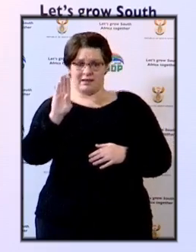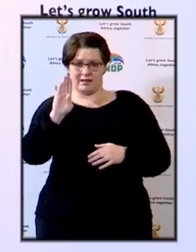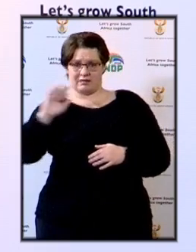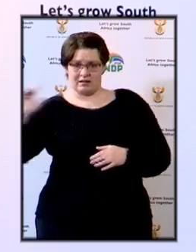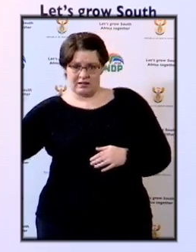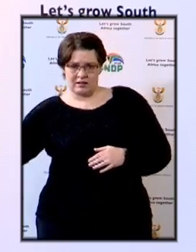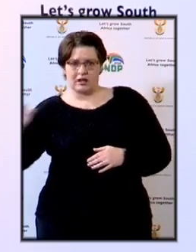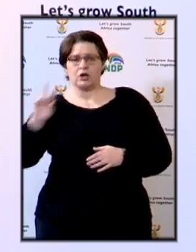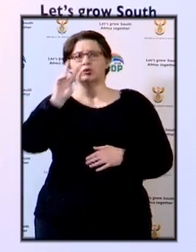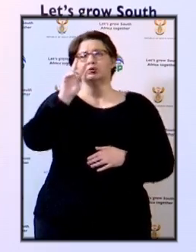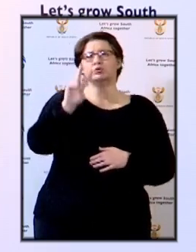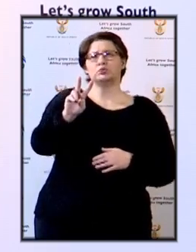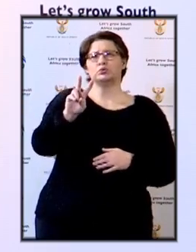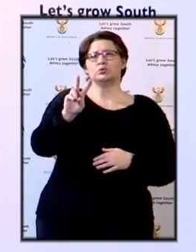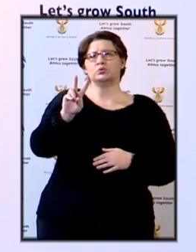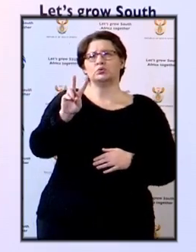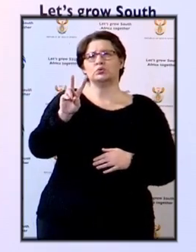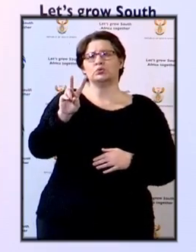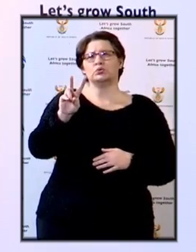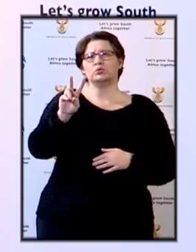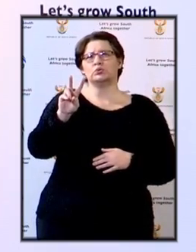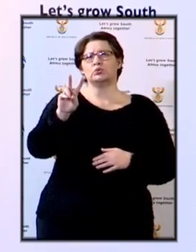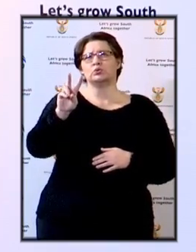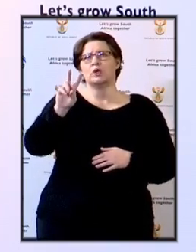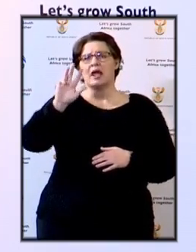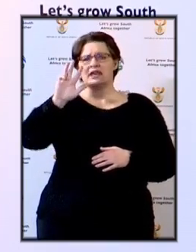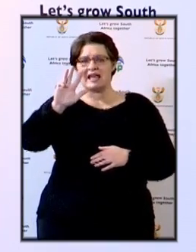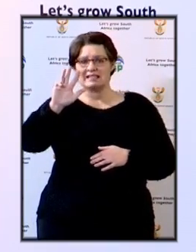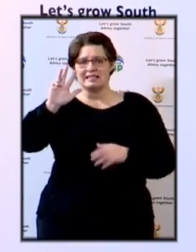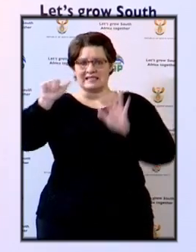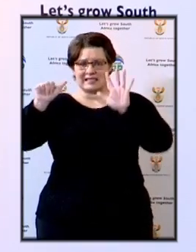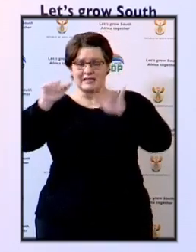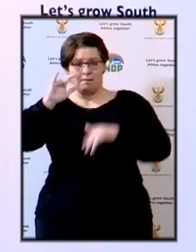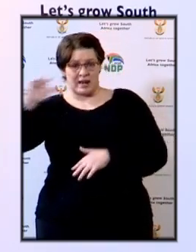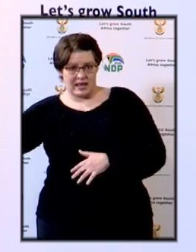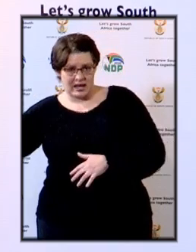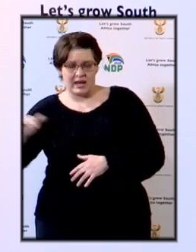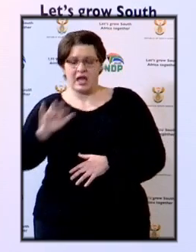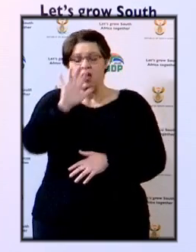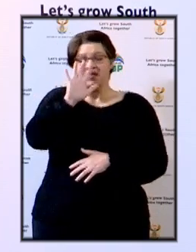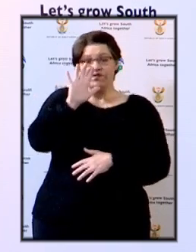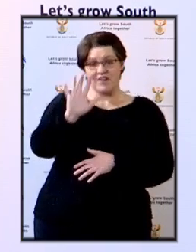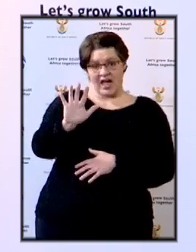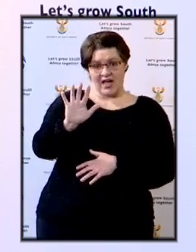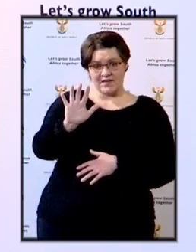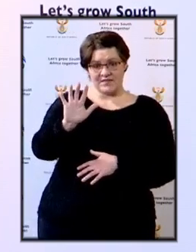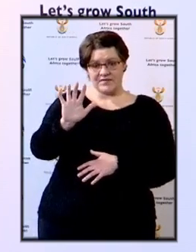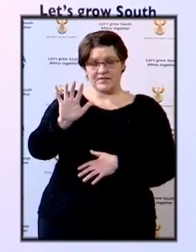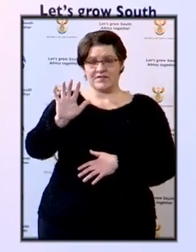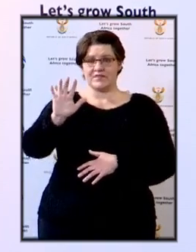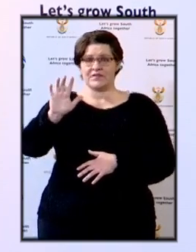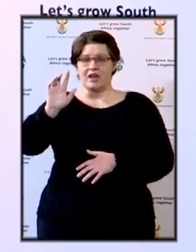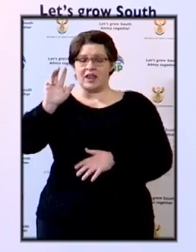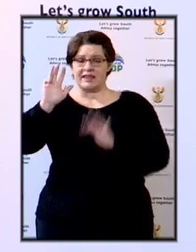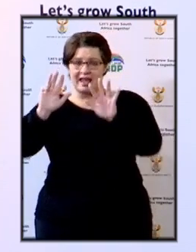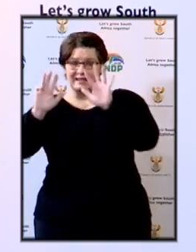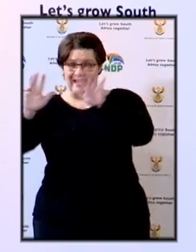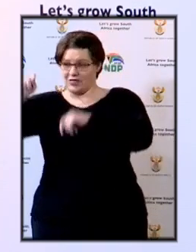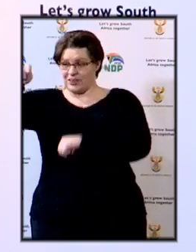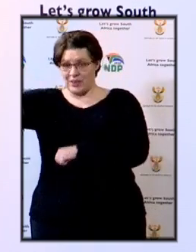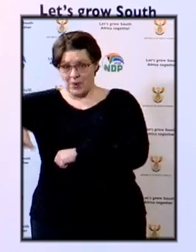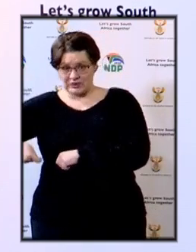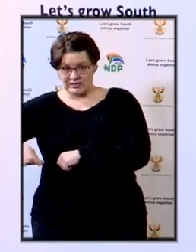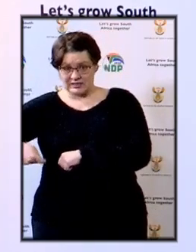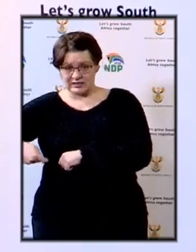,296,599